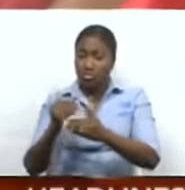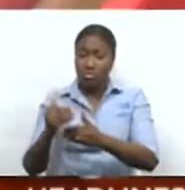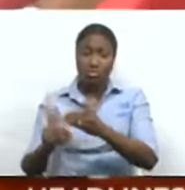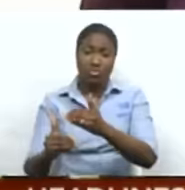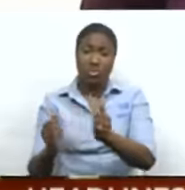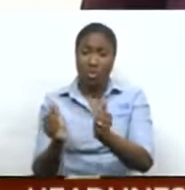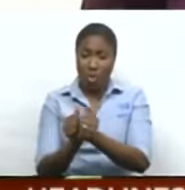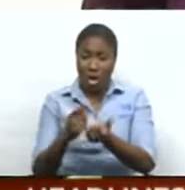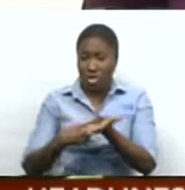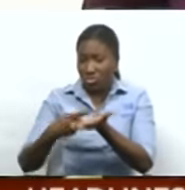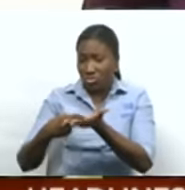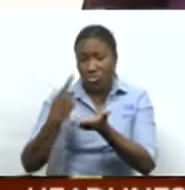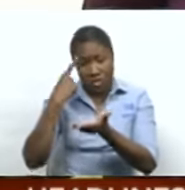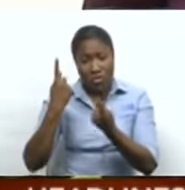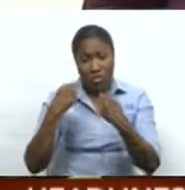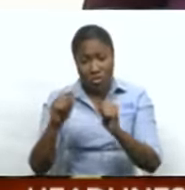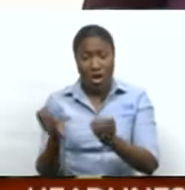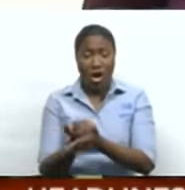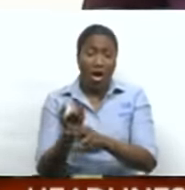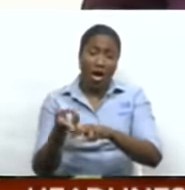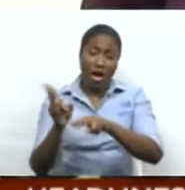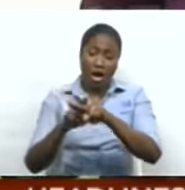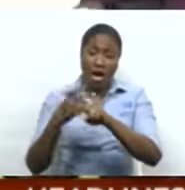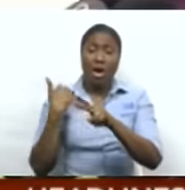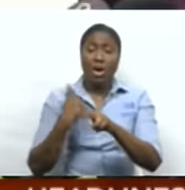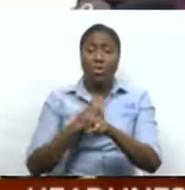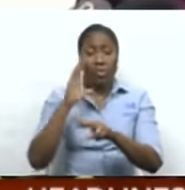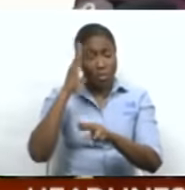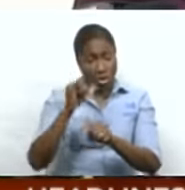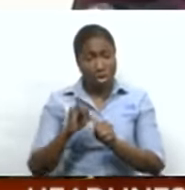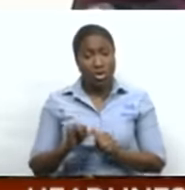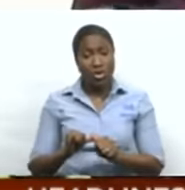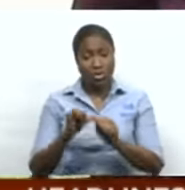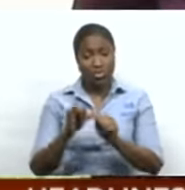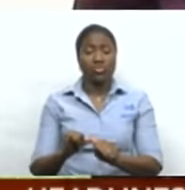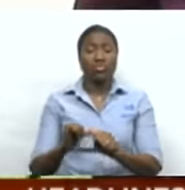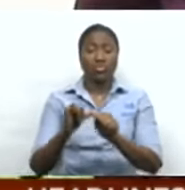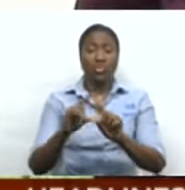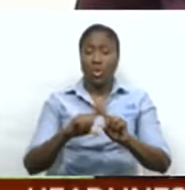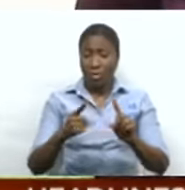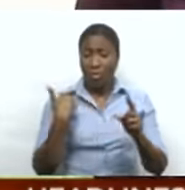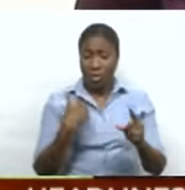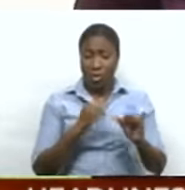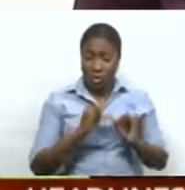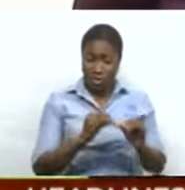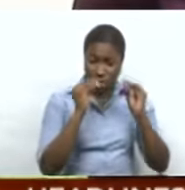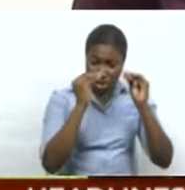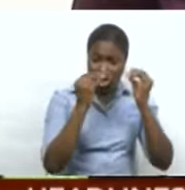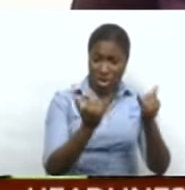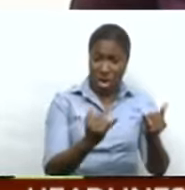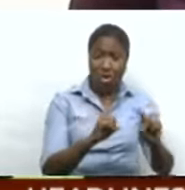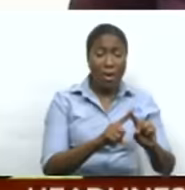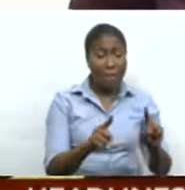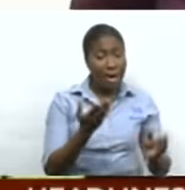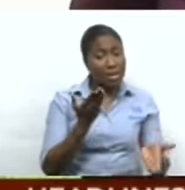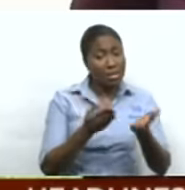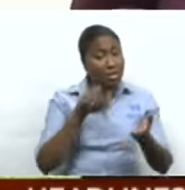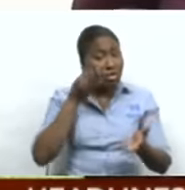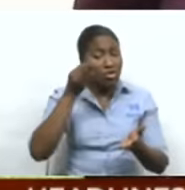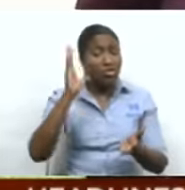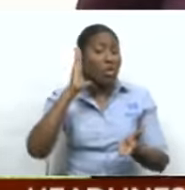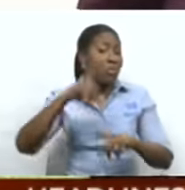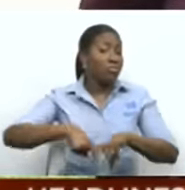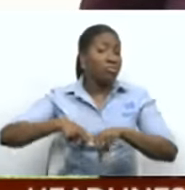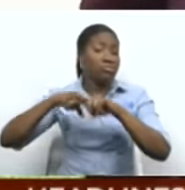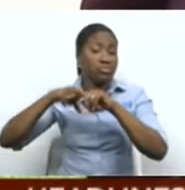We are going to continue to escalate. We far, what we're doing is we're teaching, but we can also advise that that may also be in jeopardy,